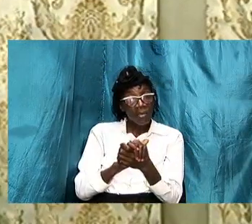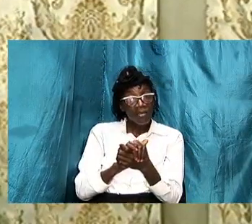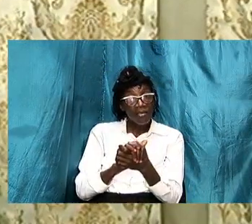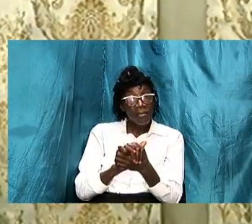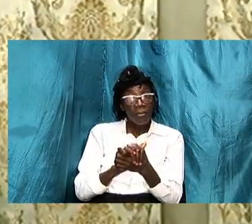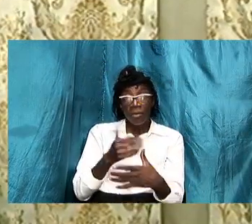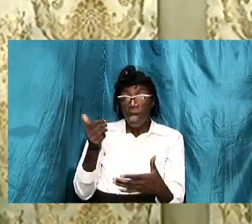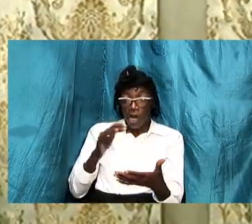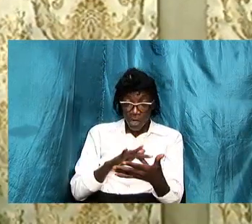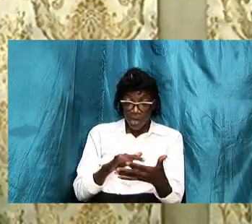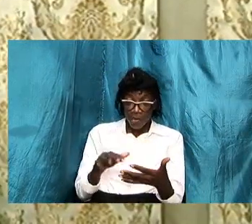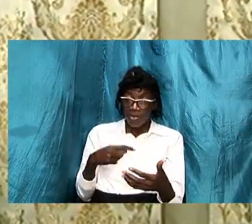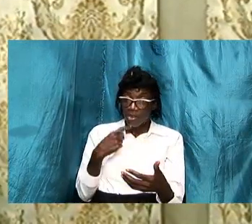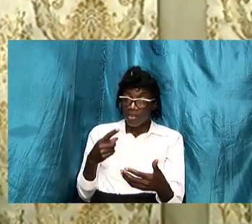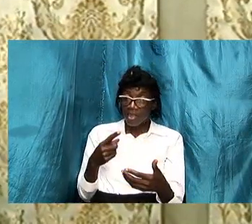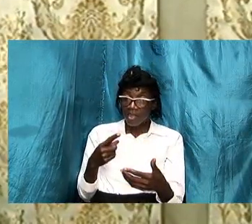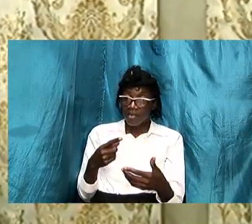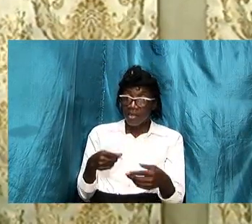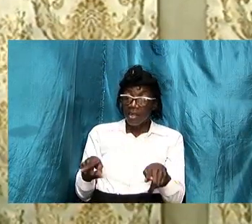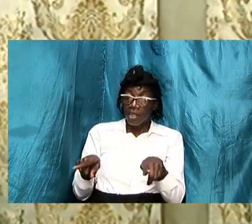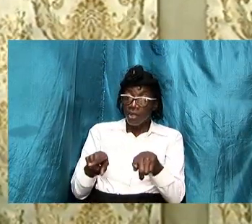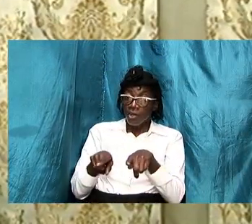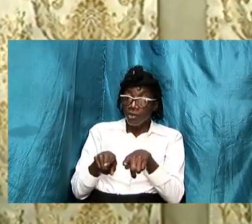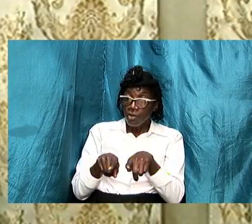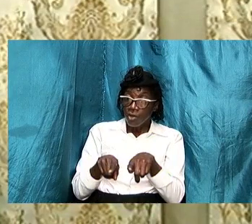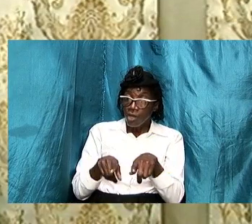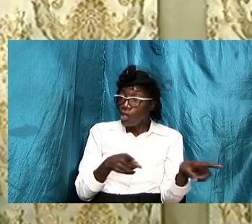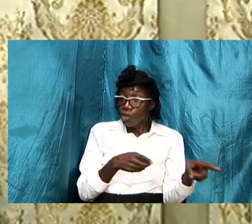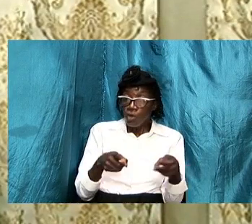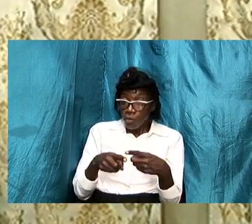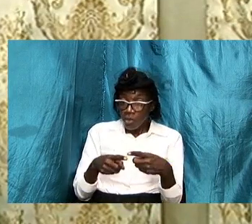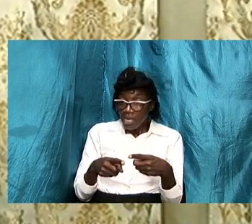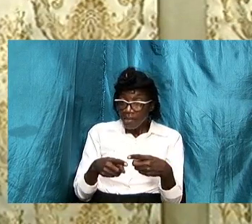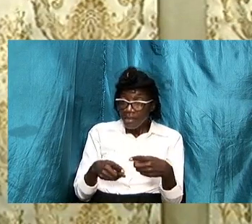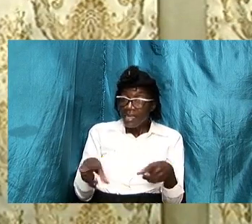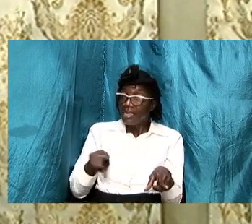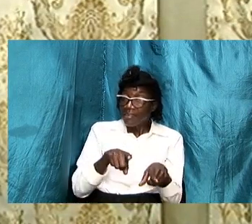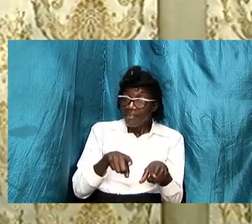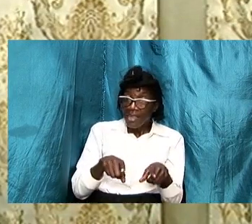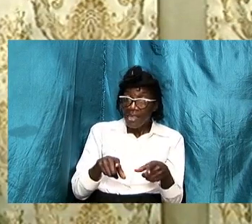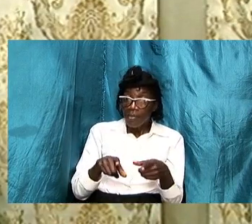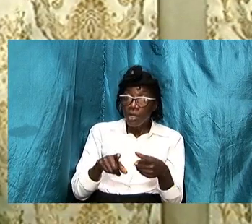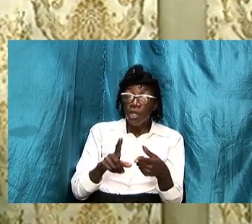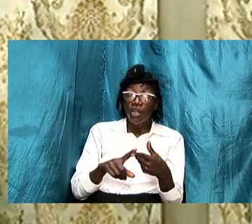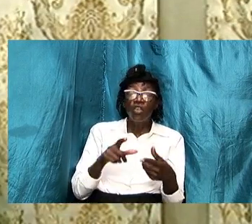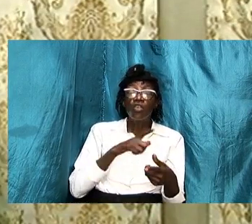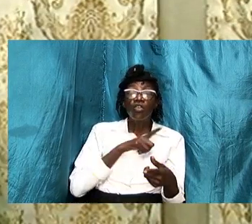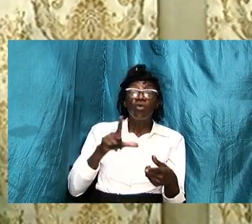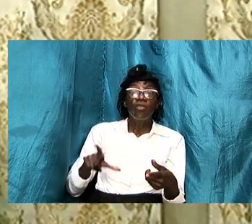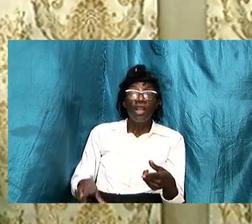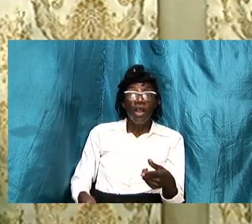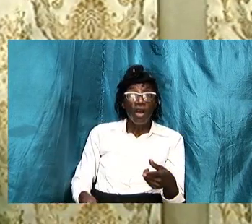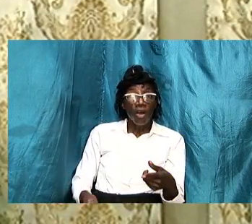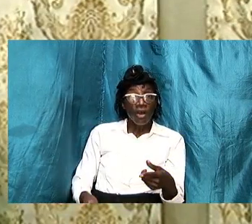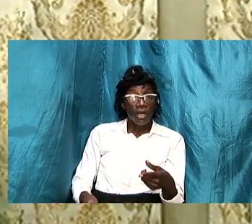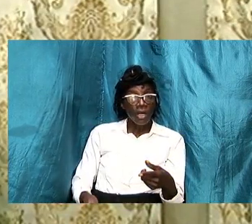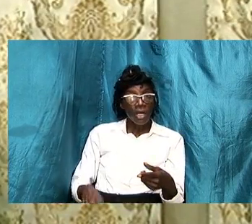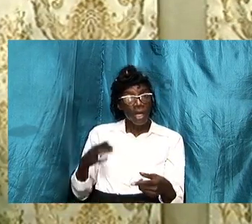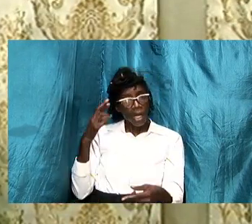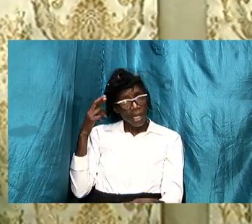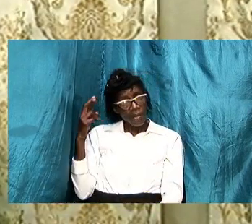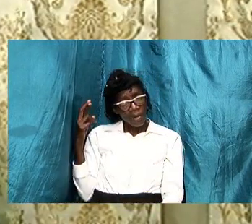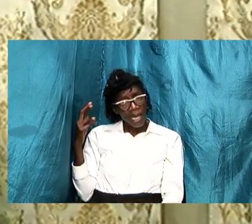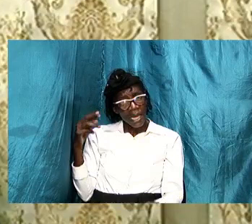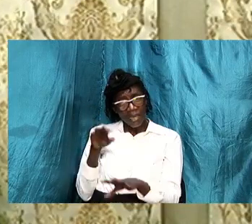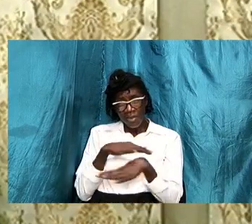another scripture it says as you do this you're doing it in subjection to your husband as unto the lord you realize that